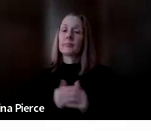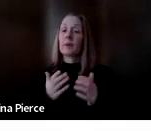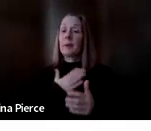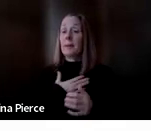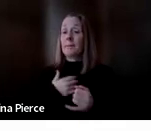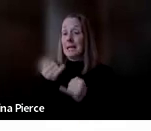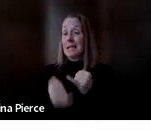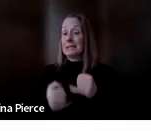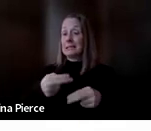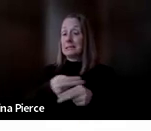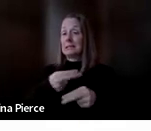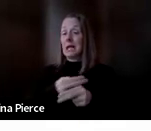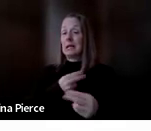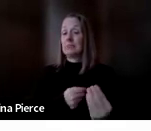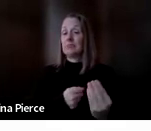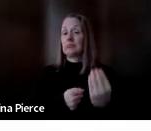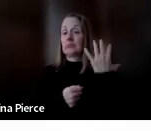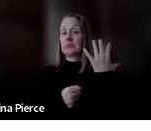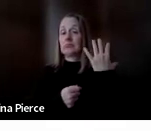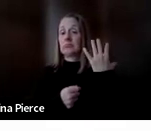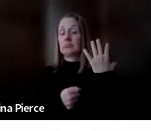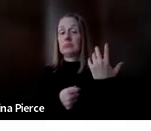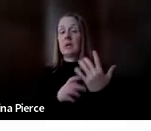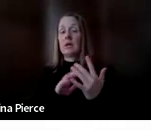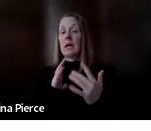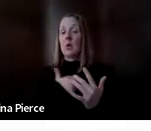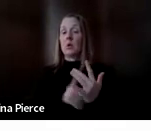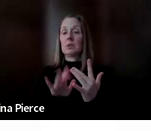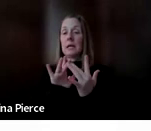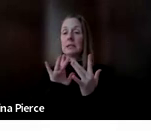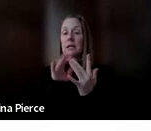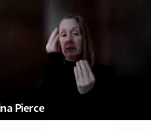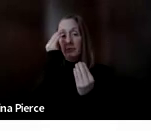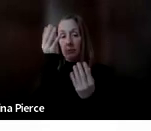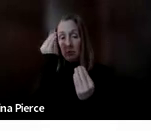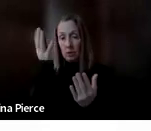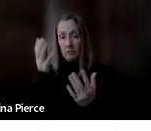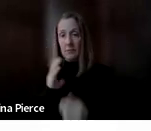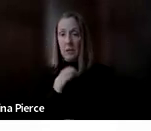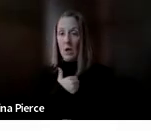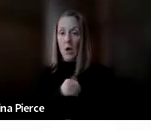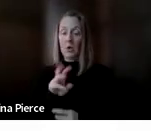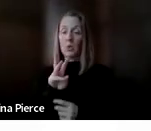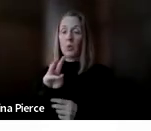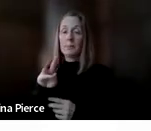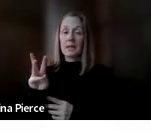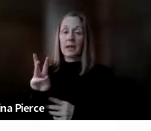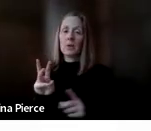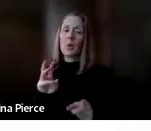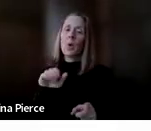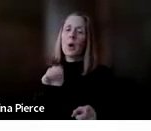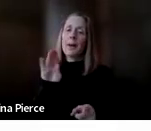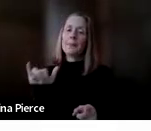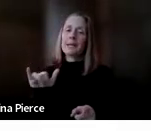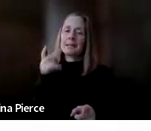have is our contact information, our website again. Oh, Abby, I see you're on